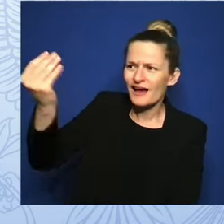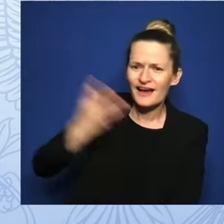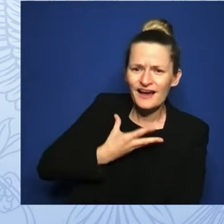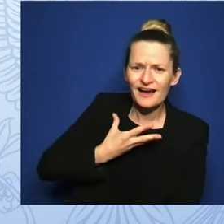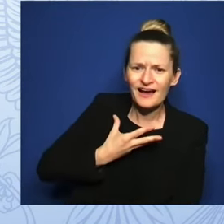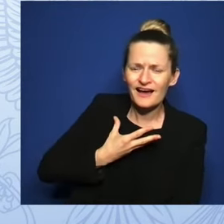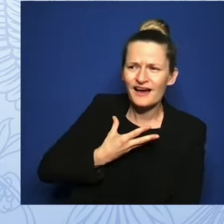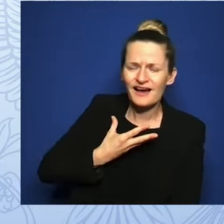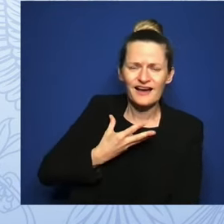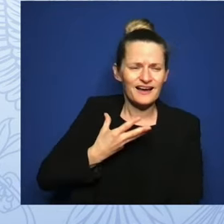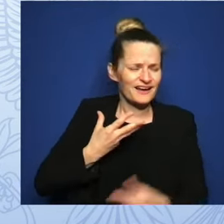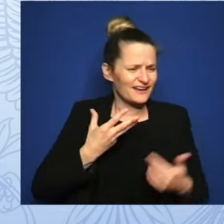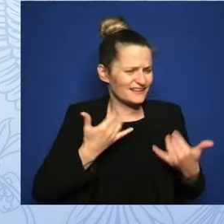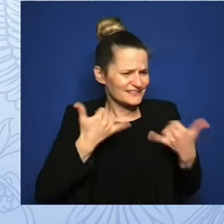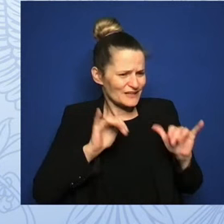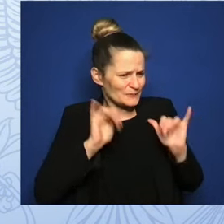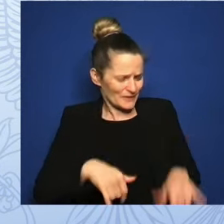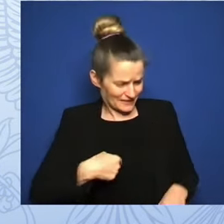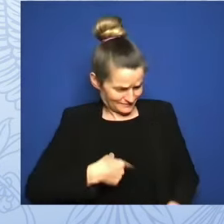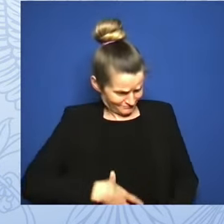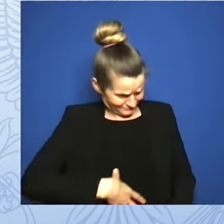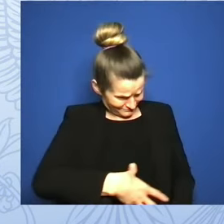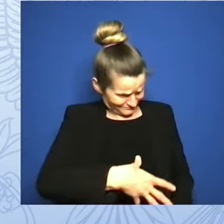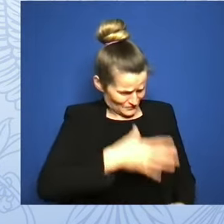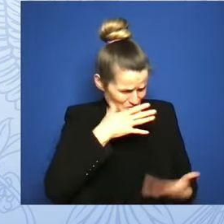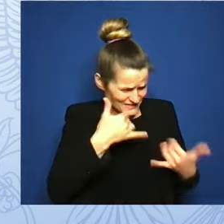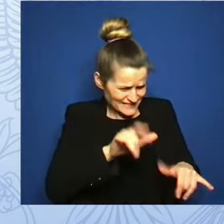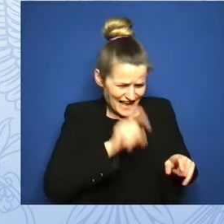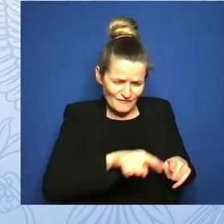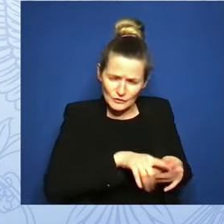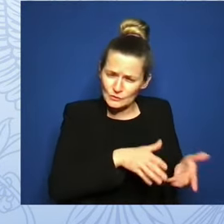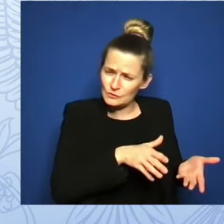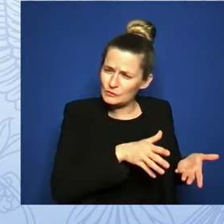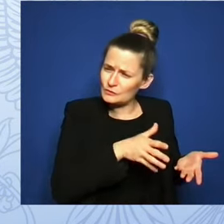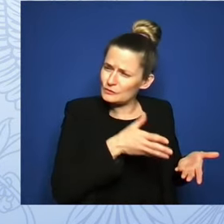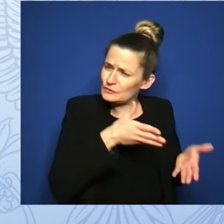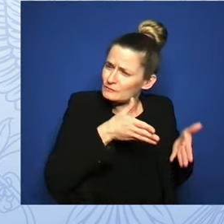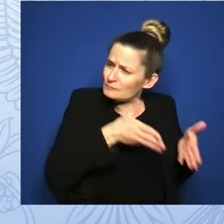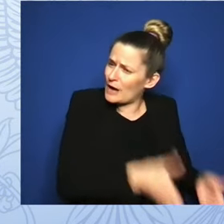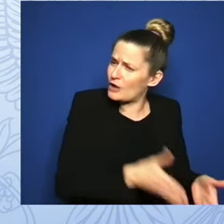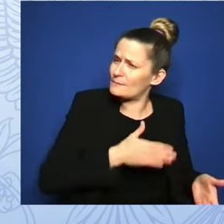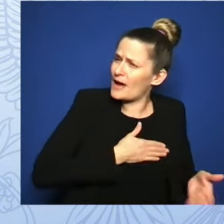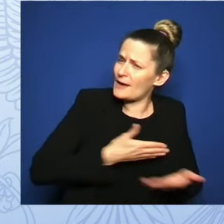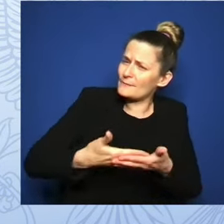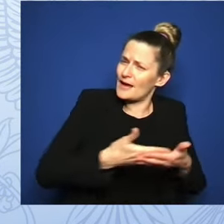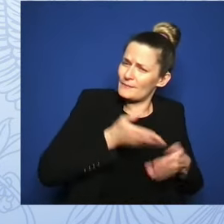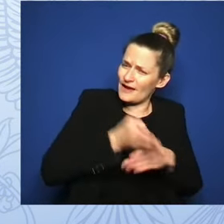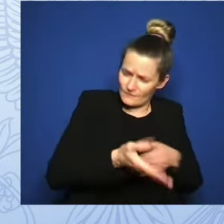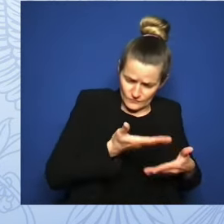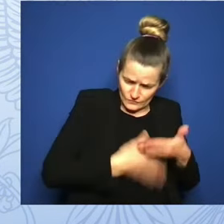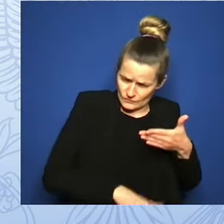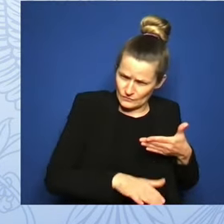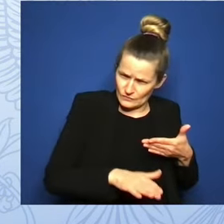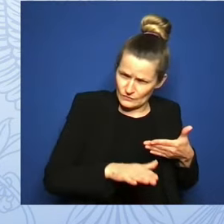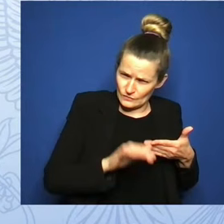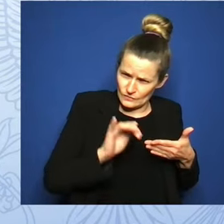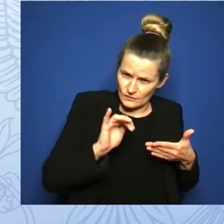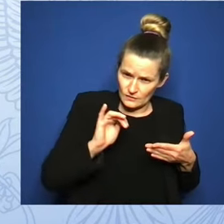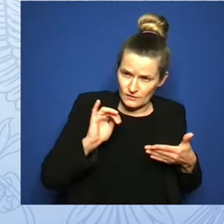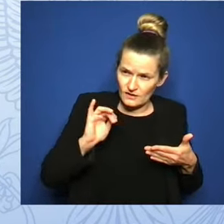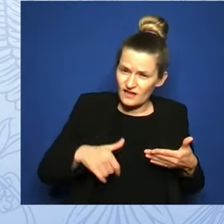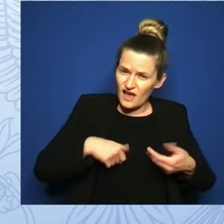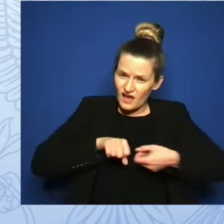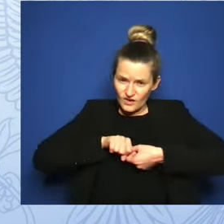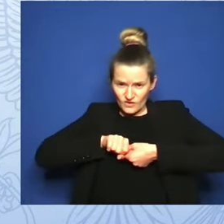1,400 miles to a foreign place, leaving my children and my family behind, just to access abortion care.